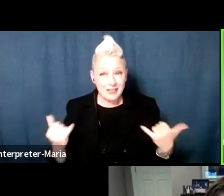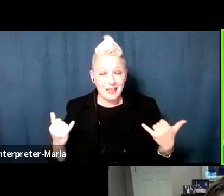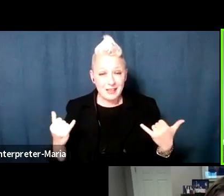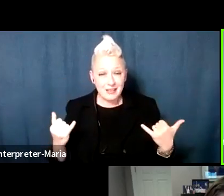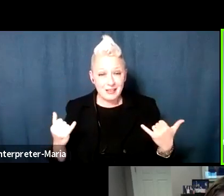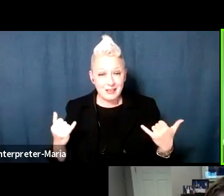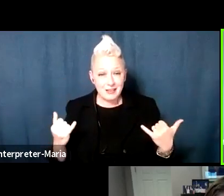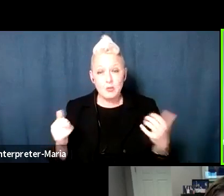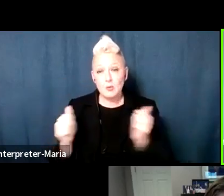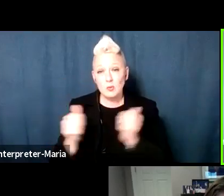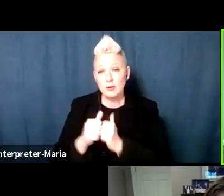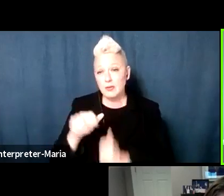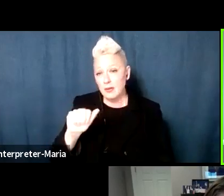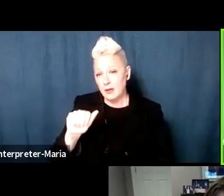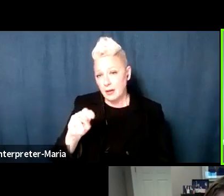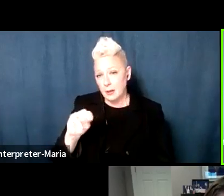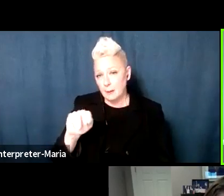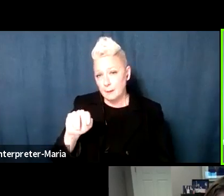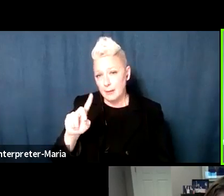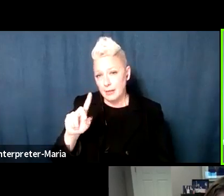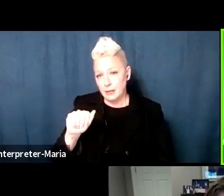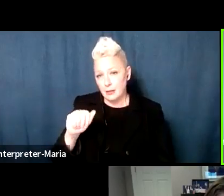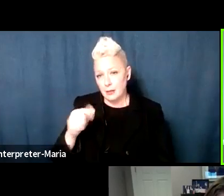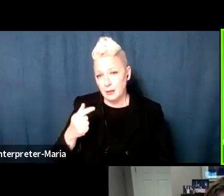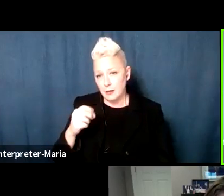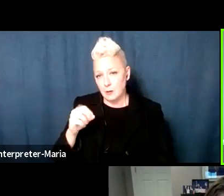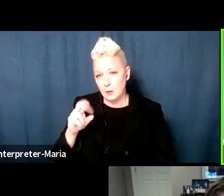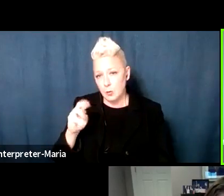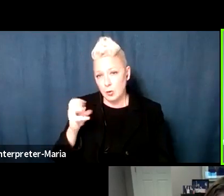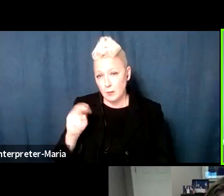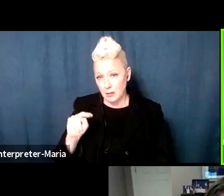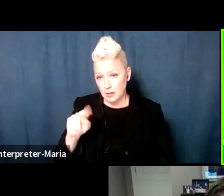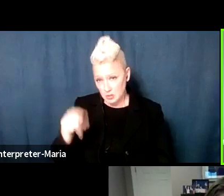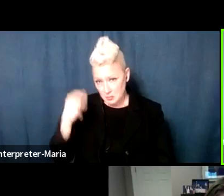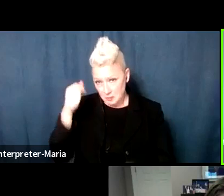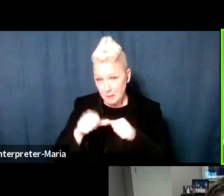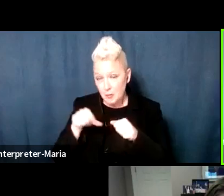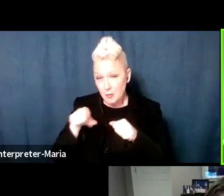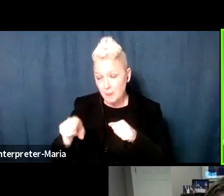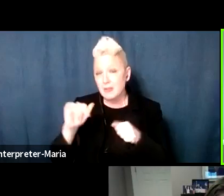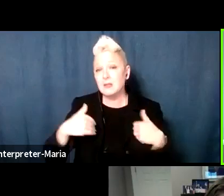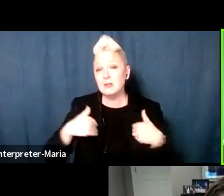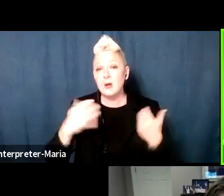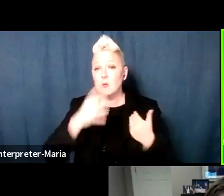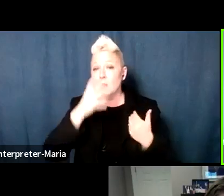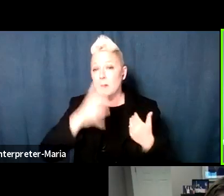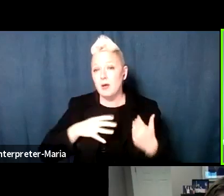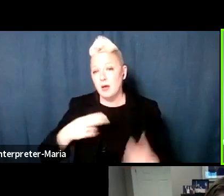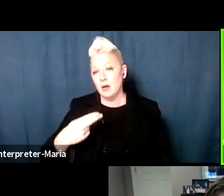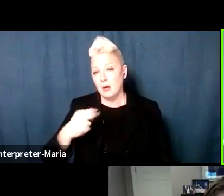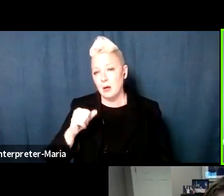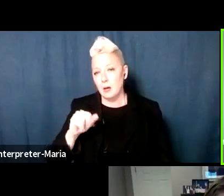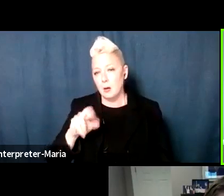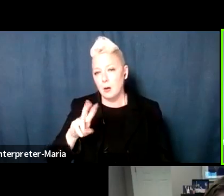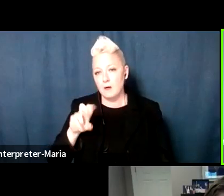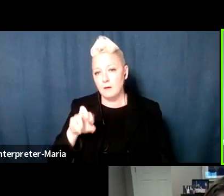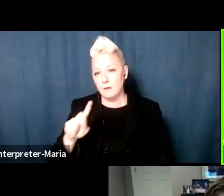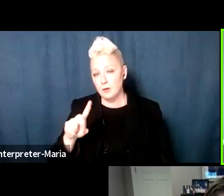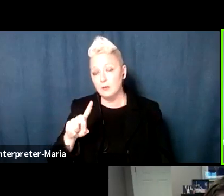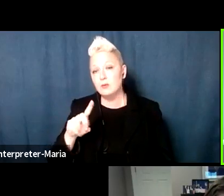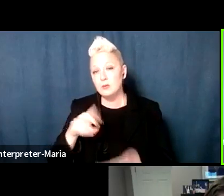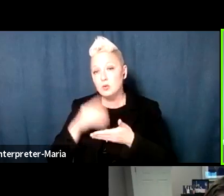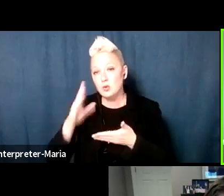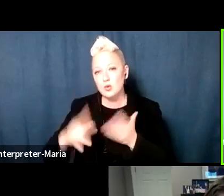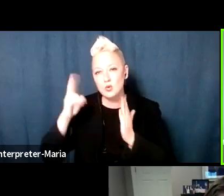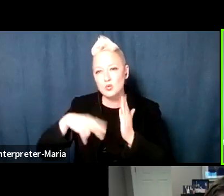Amanda Gorman. So Amanda Gorman, you may recall, she was the young woman, the Harvard student, who read the poem at President